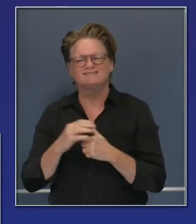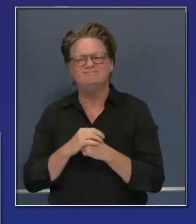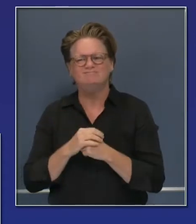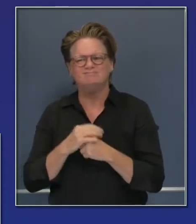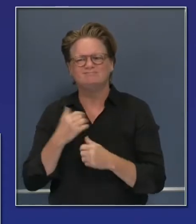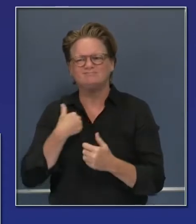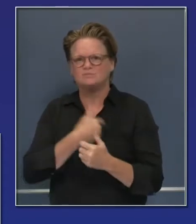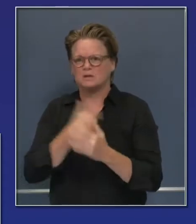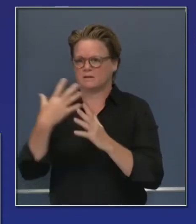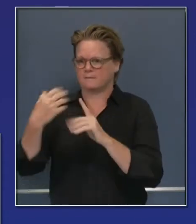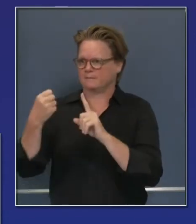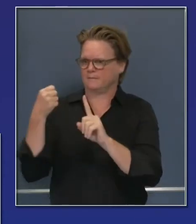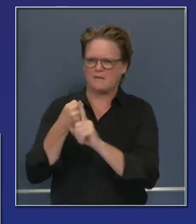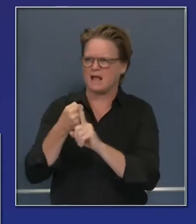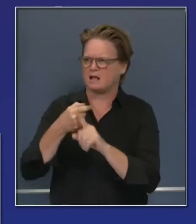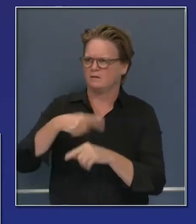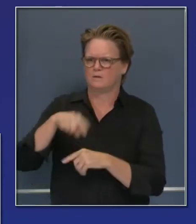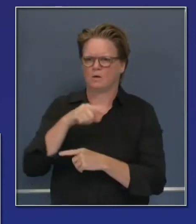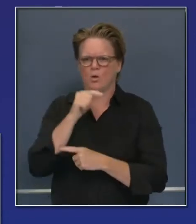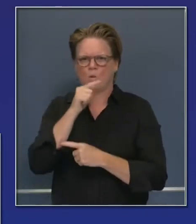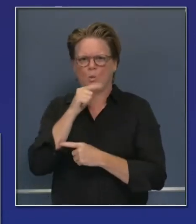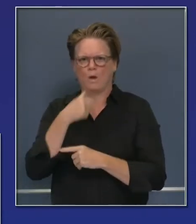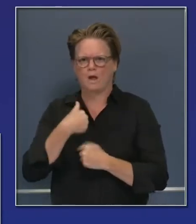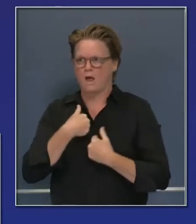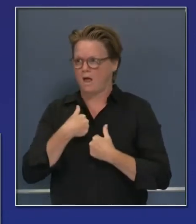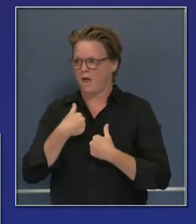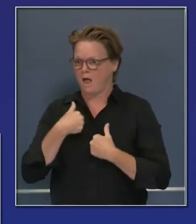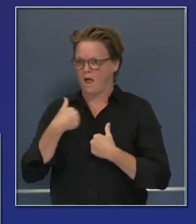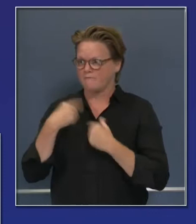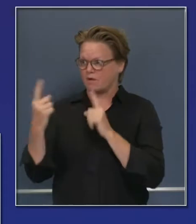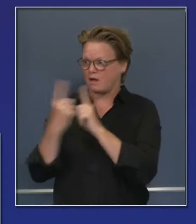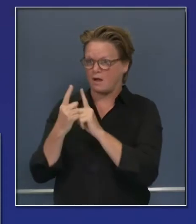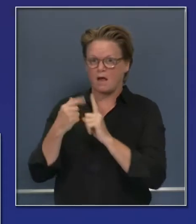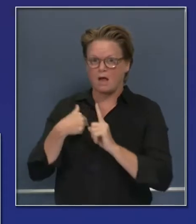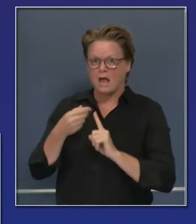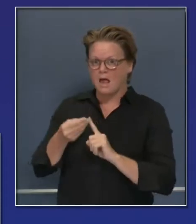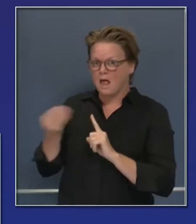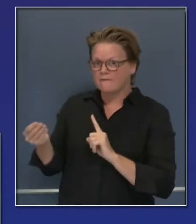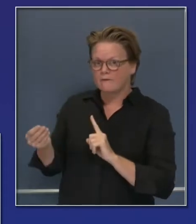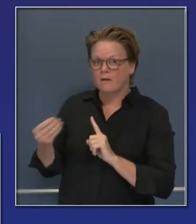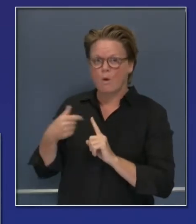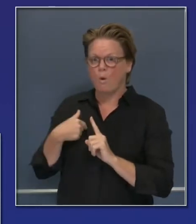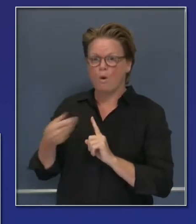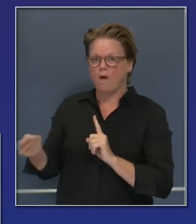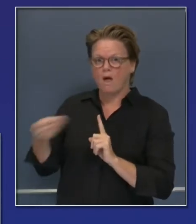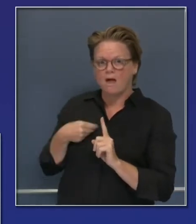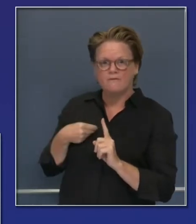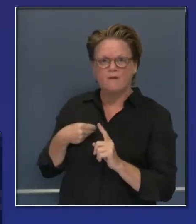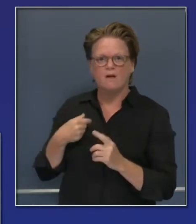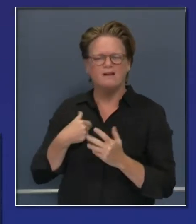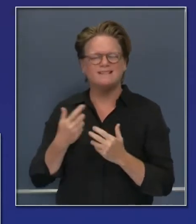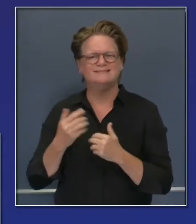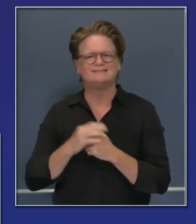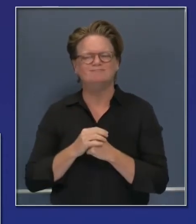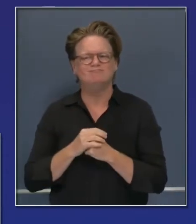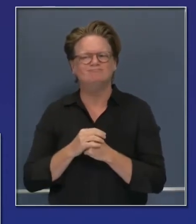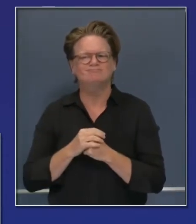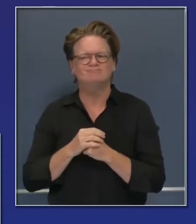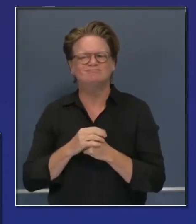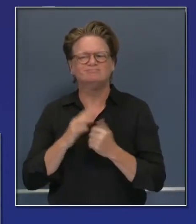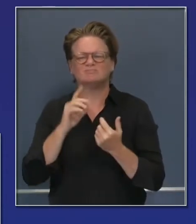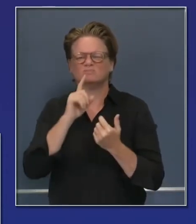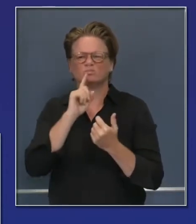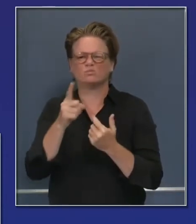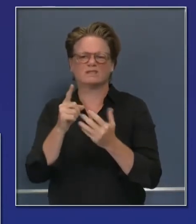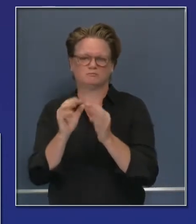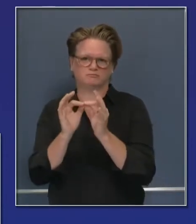isolation. In essence, when you're north of 10, 11, 12 days, the tests, dare I say, are quite useless. But